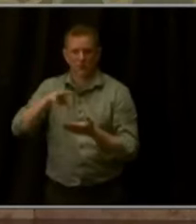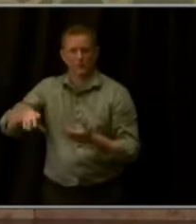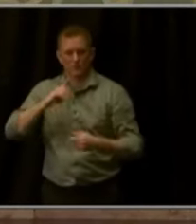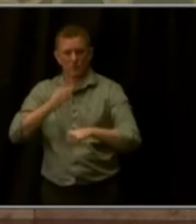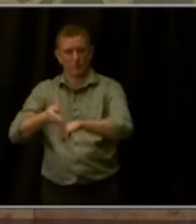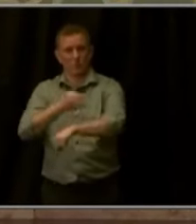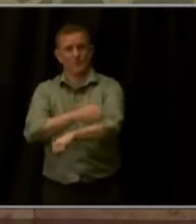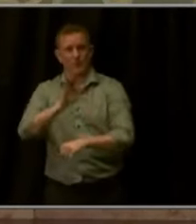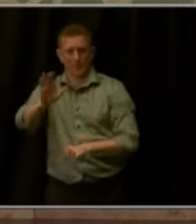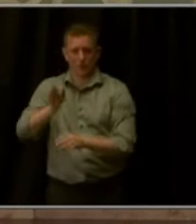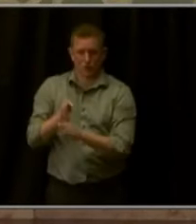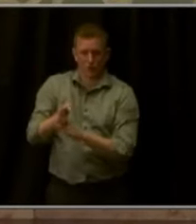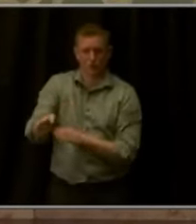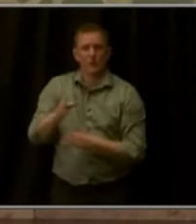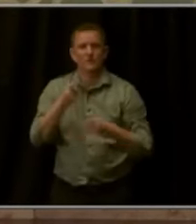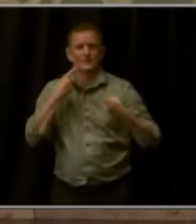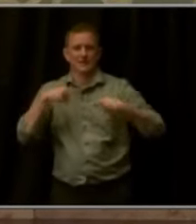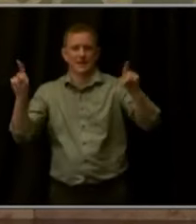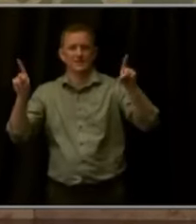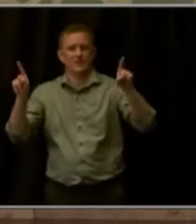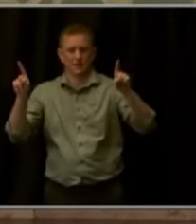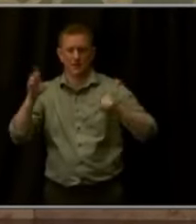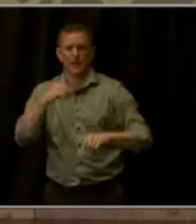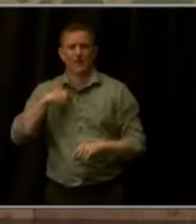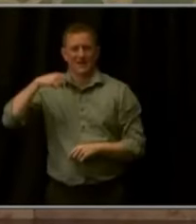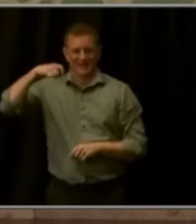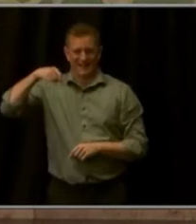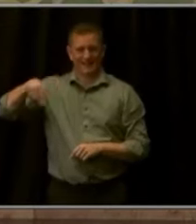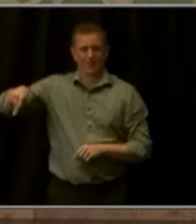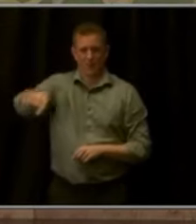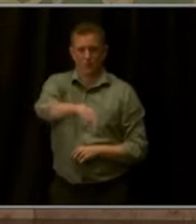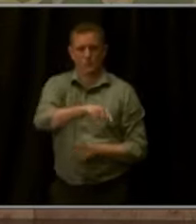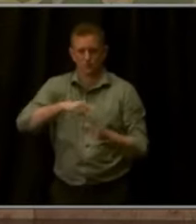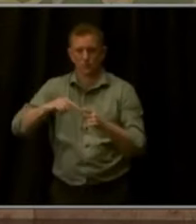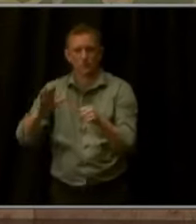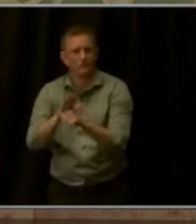and one that we need to fill open positions in.